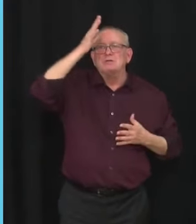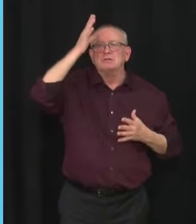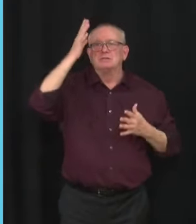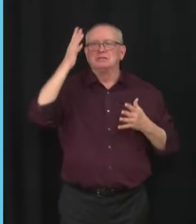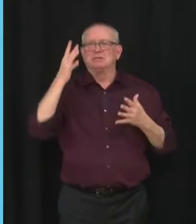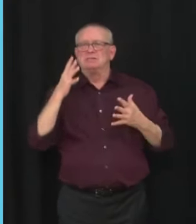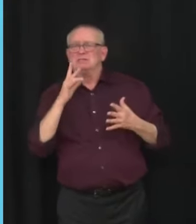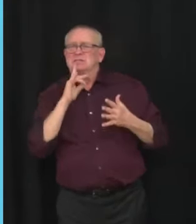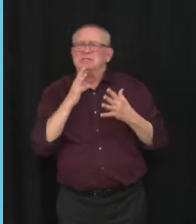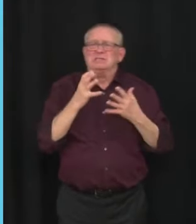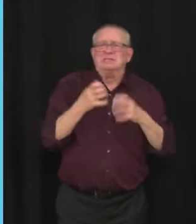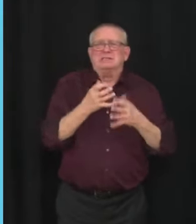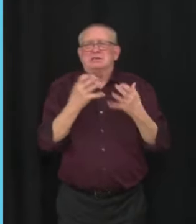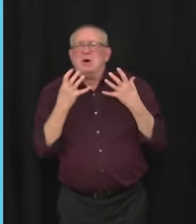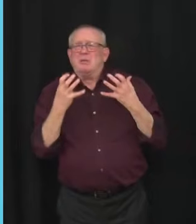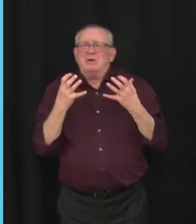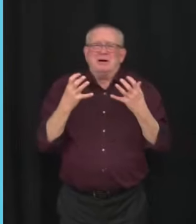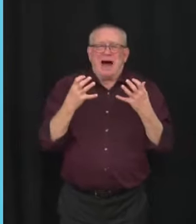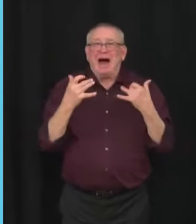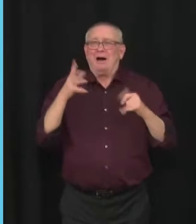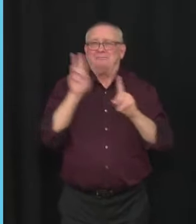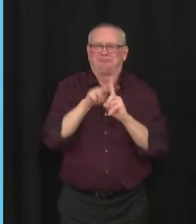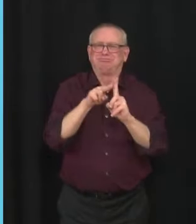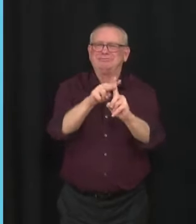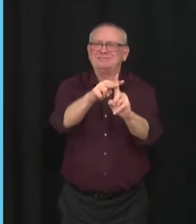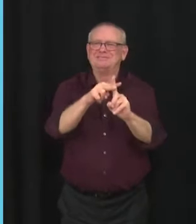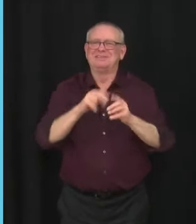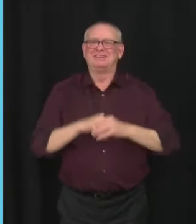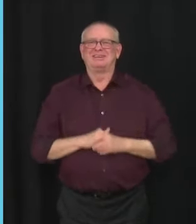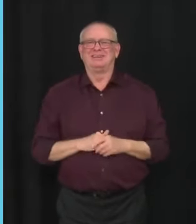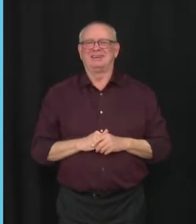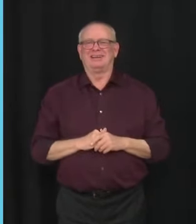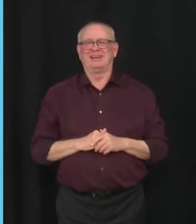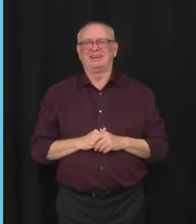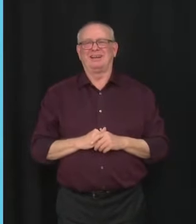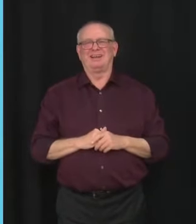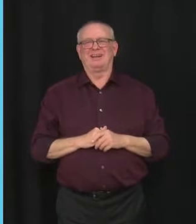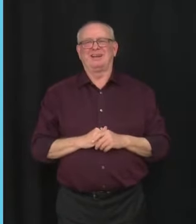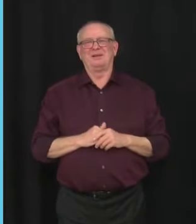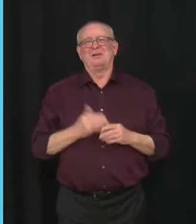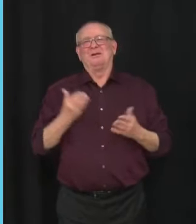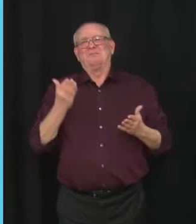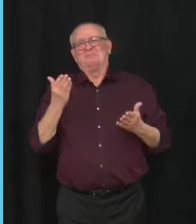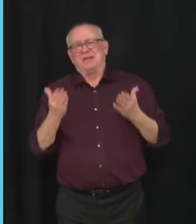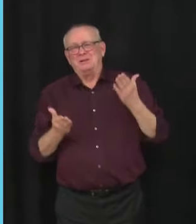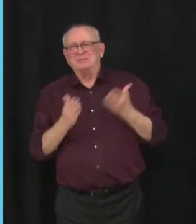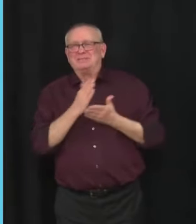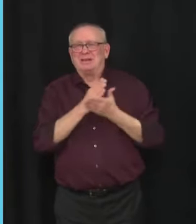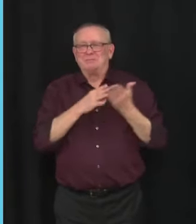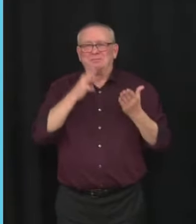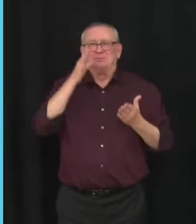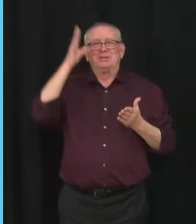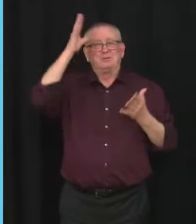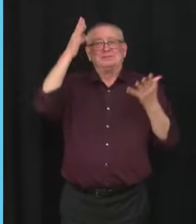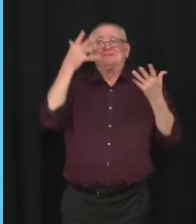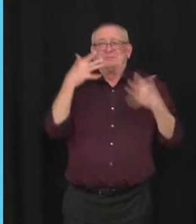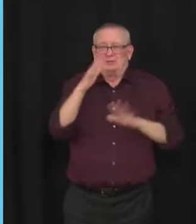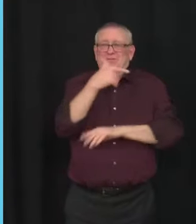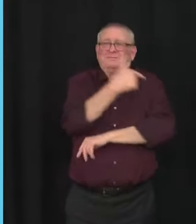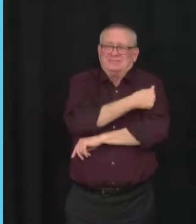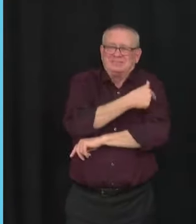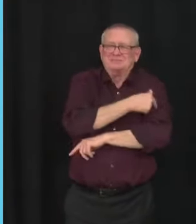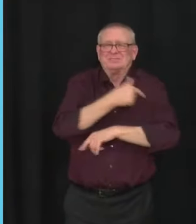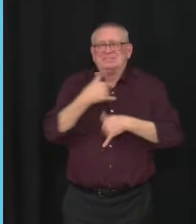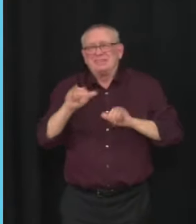vaccines. But I also know that some parents, despite choosing the vaccine for themselves, may have questions about whether it's the right